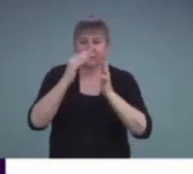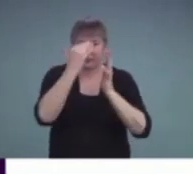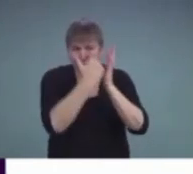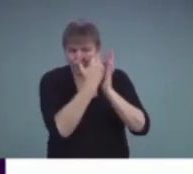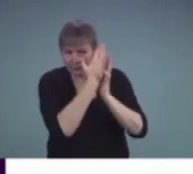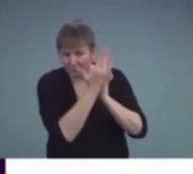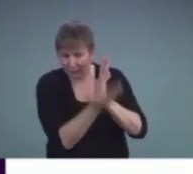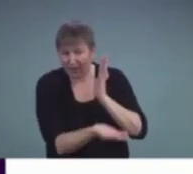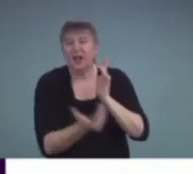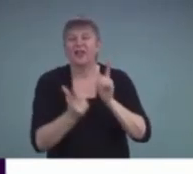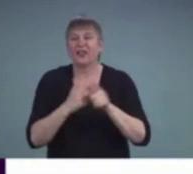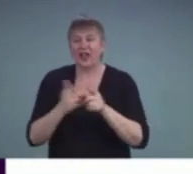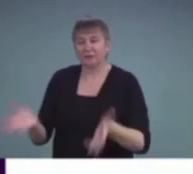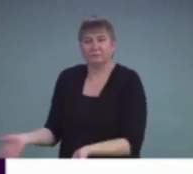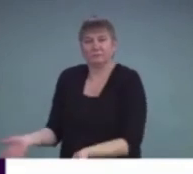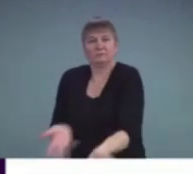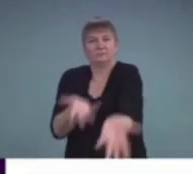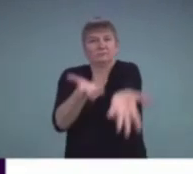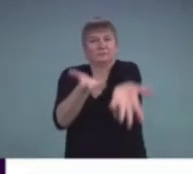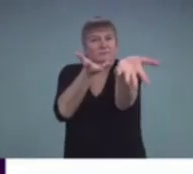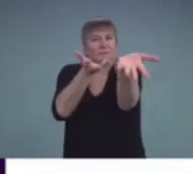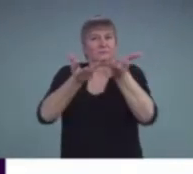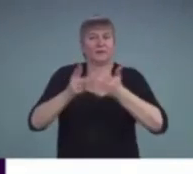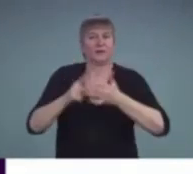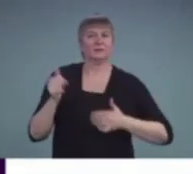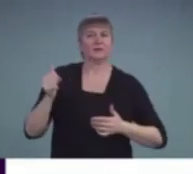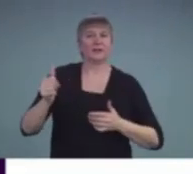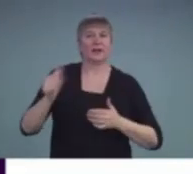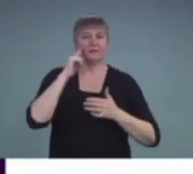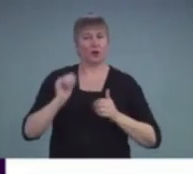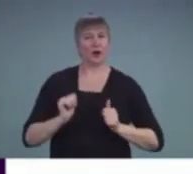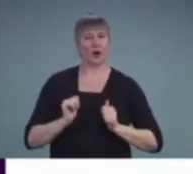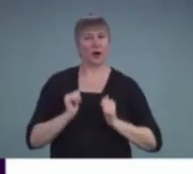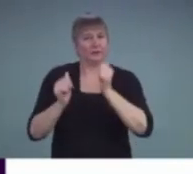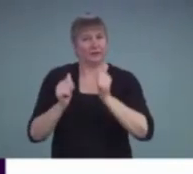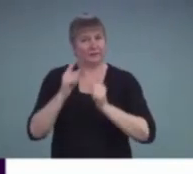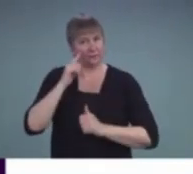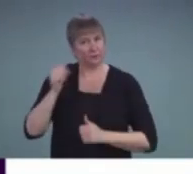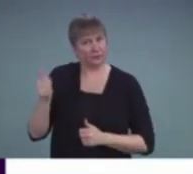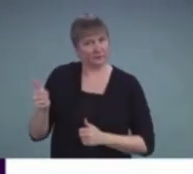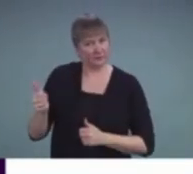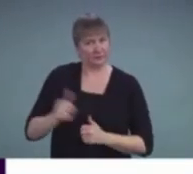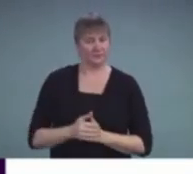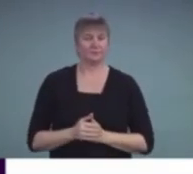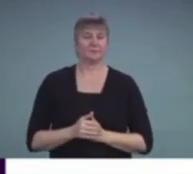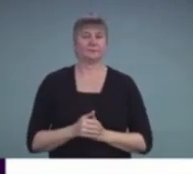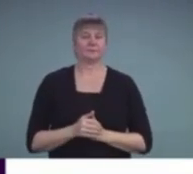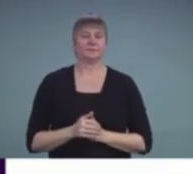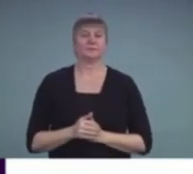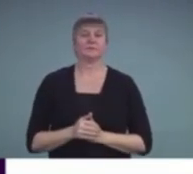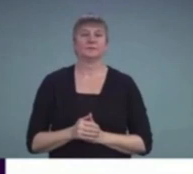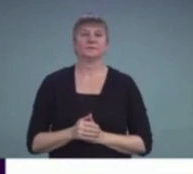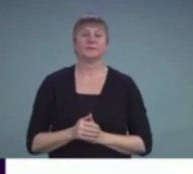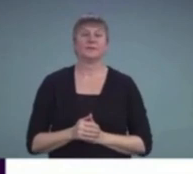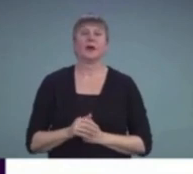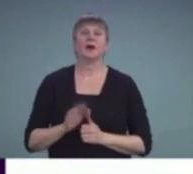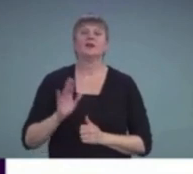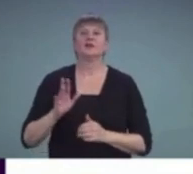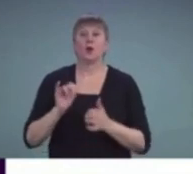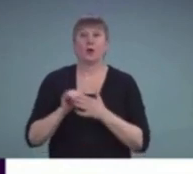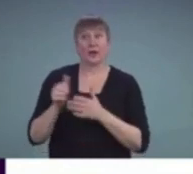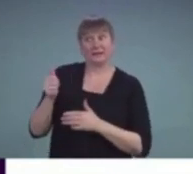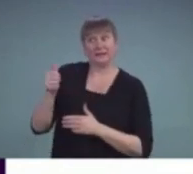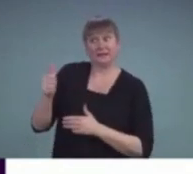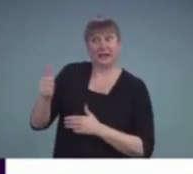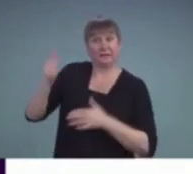really being able to advocate for themselves. So in the end, the self-determination skills are important